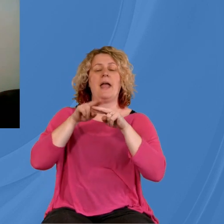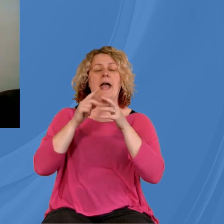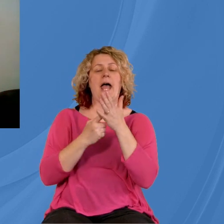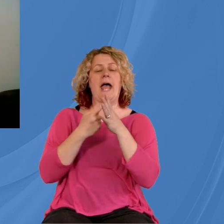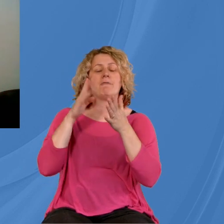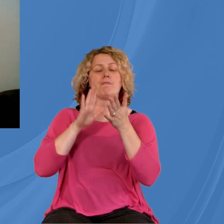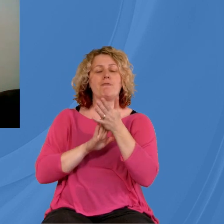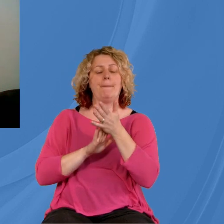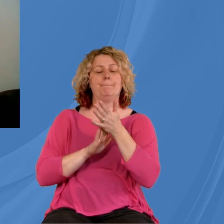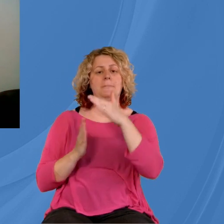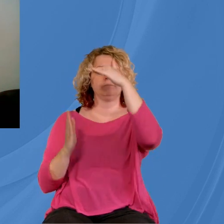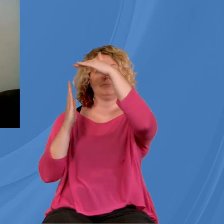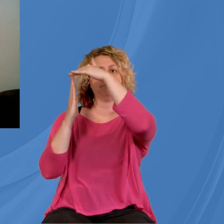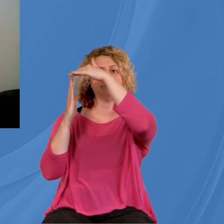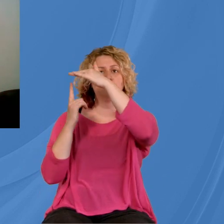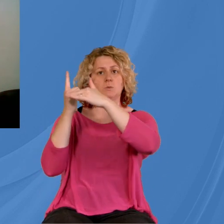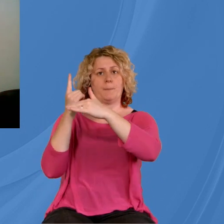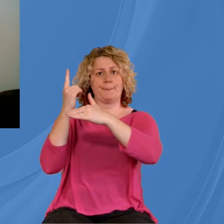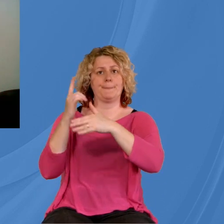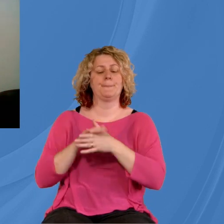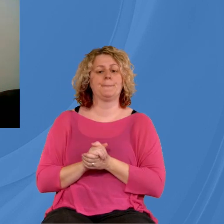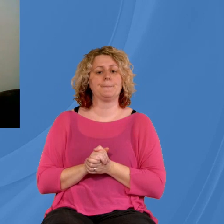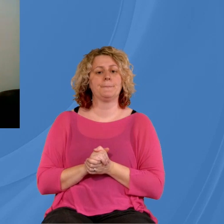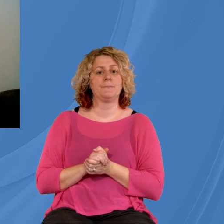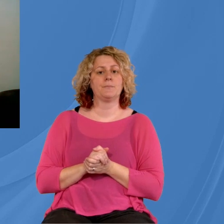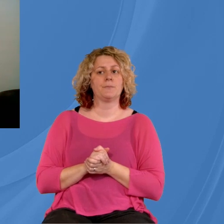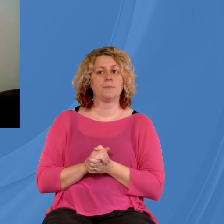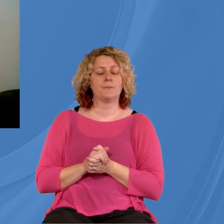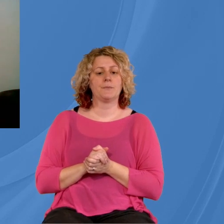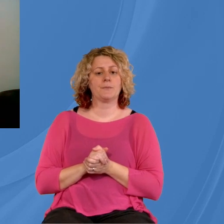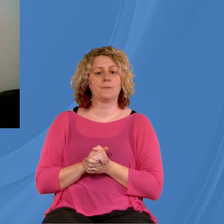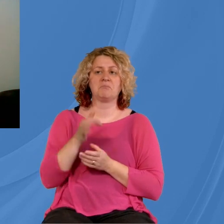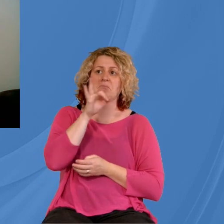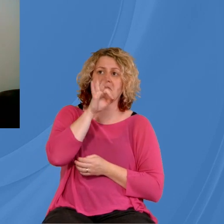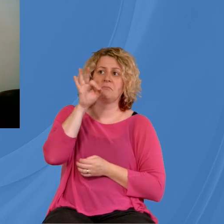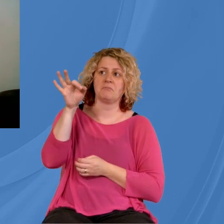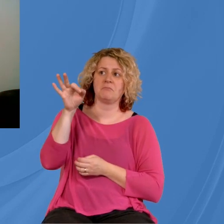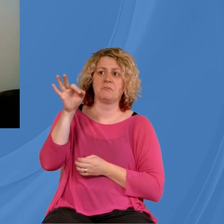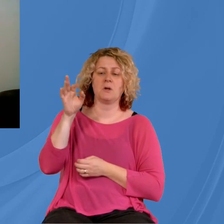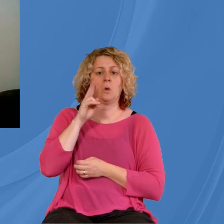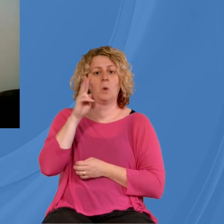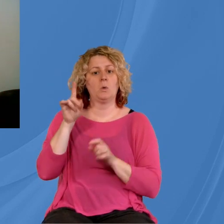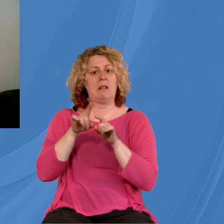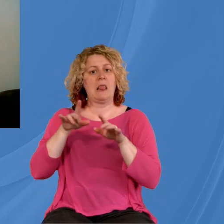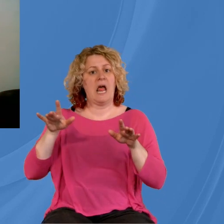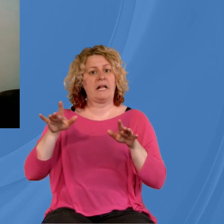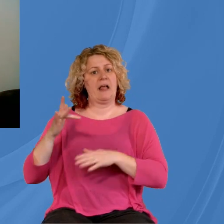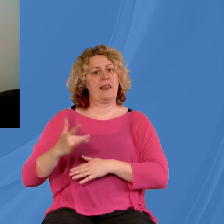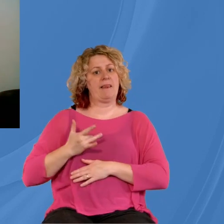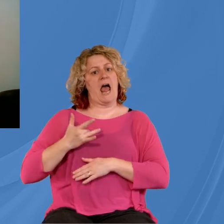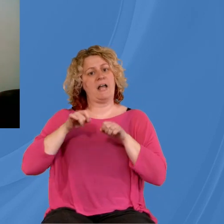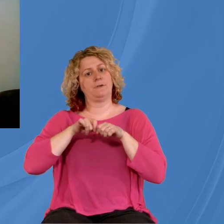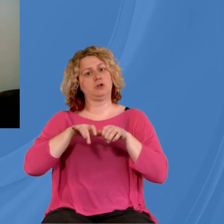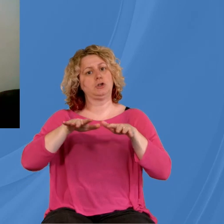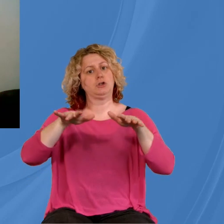A few people have been asking questions about this, and I've got a question about it, too. It looks like live streams are here to stay. How